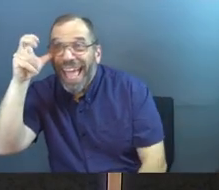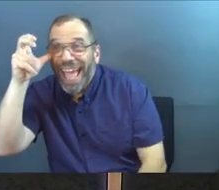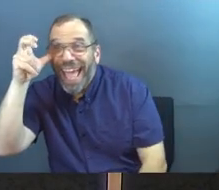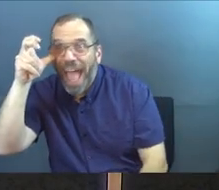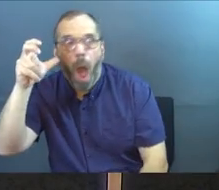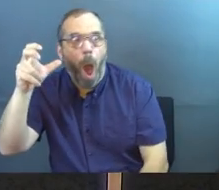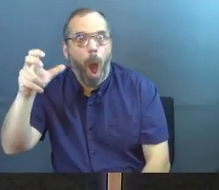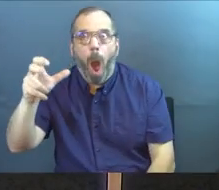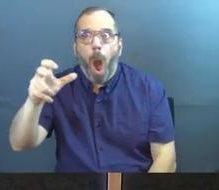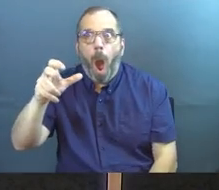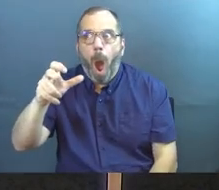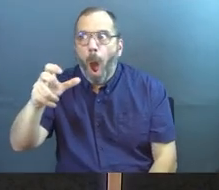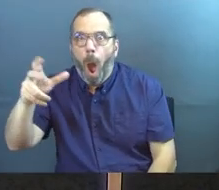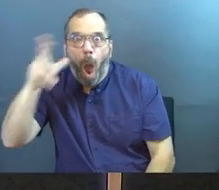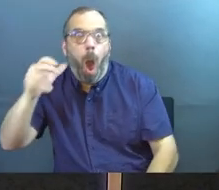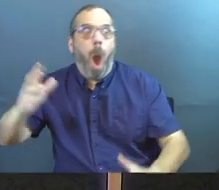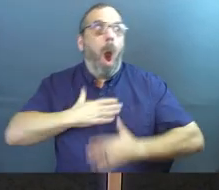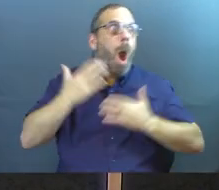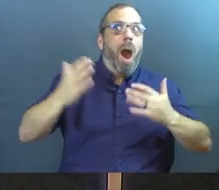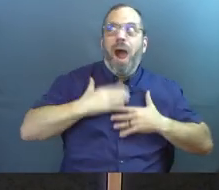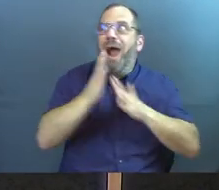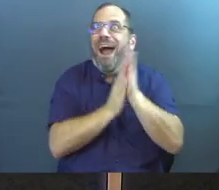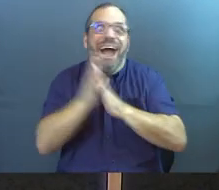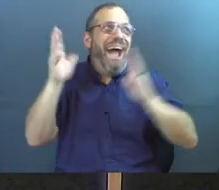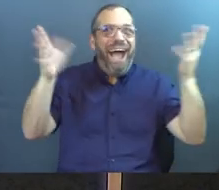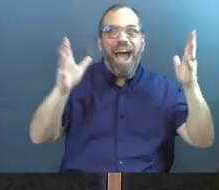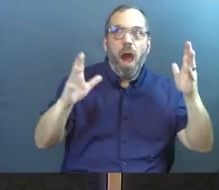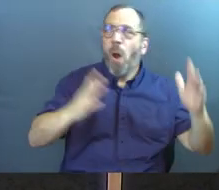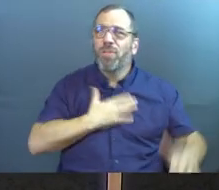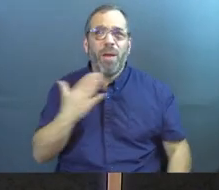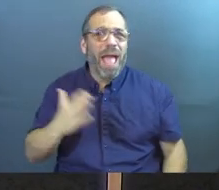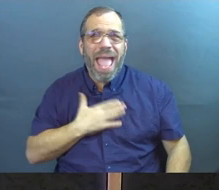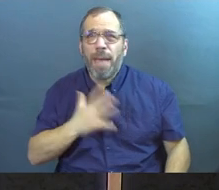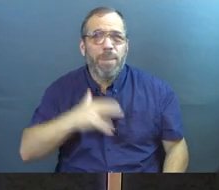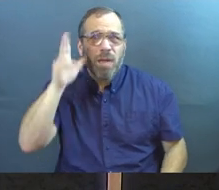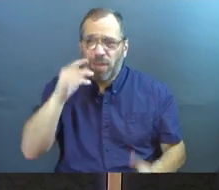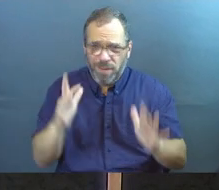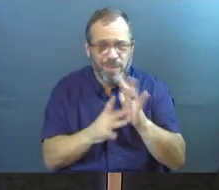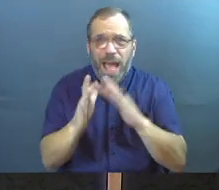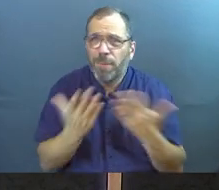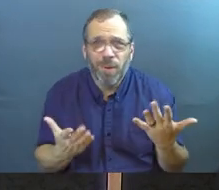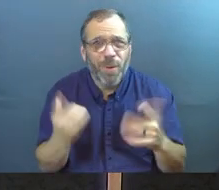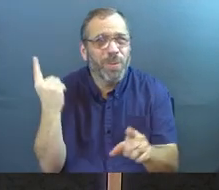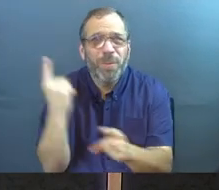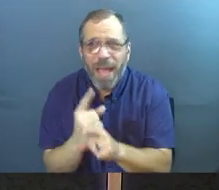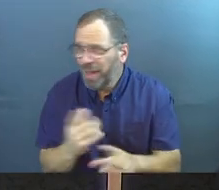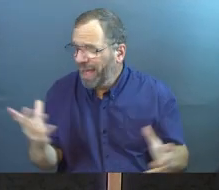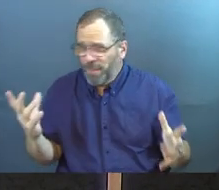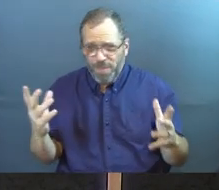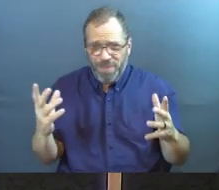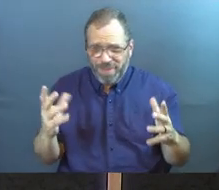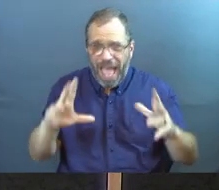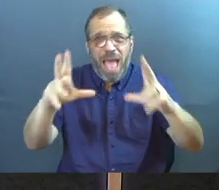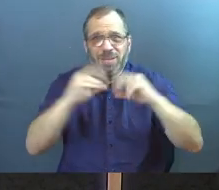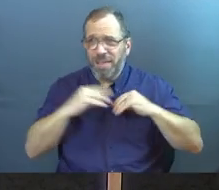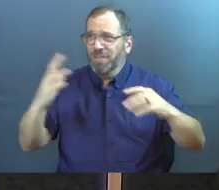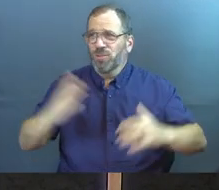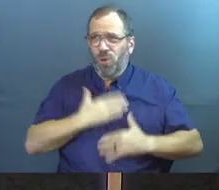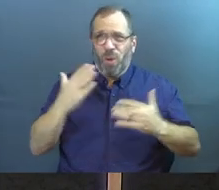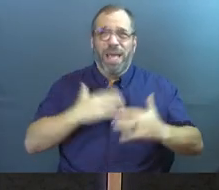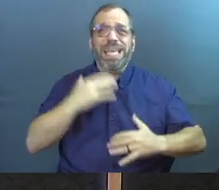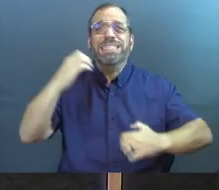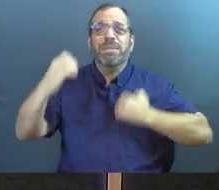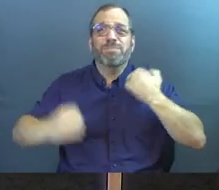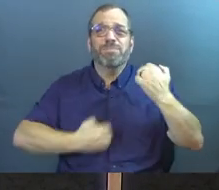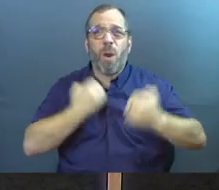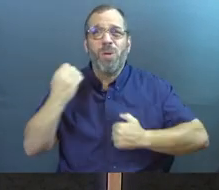and they immediately receive it with joy. So they're glad about God's word, right? They're receiving it with joy. Boy, it's very